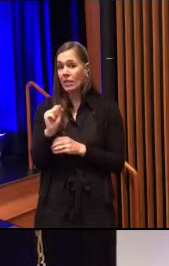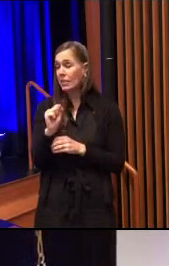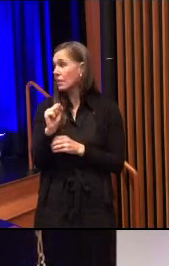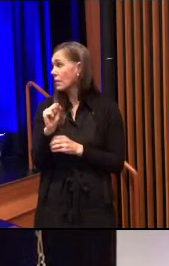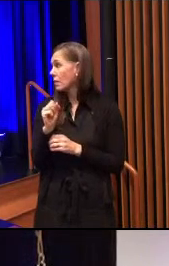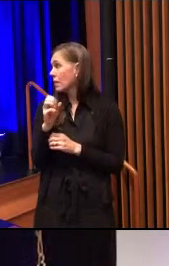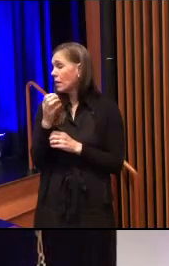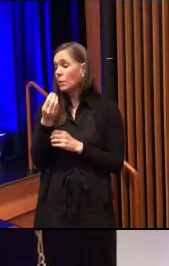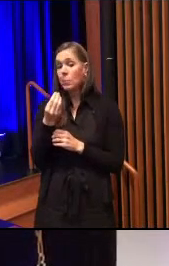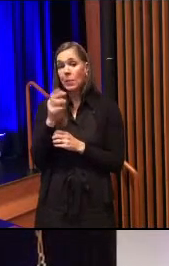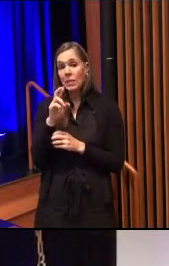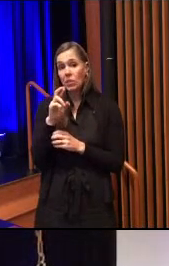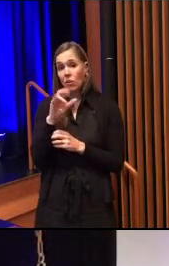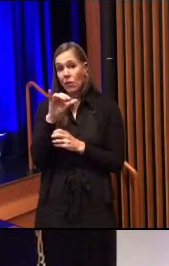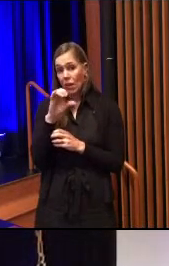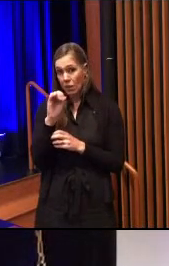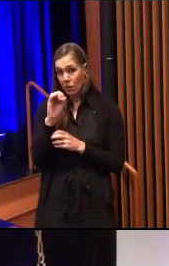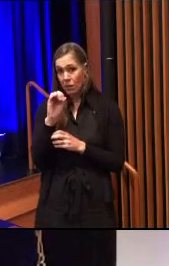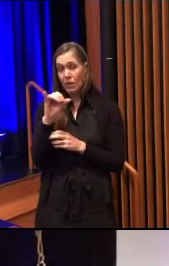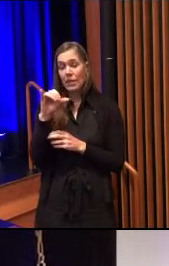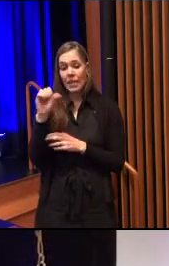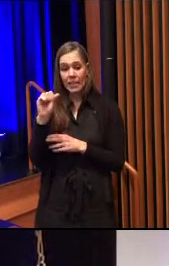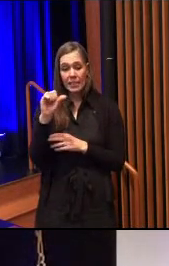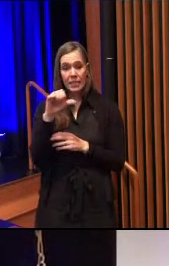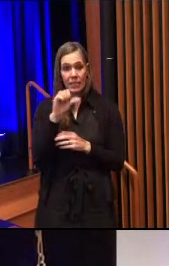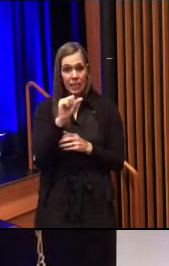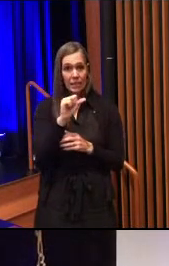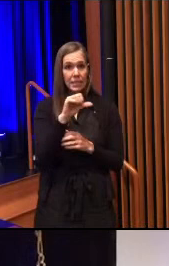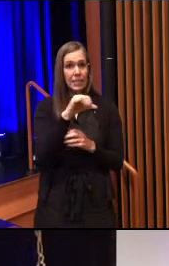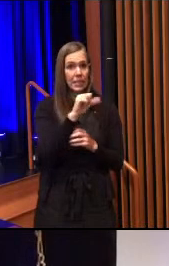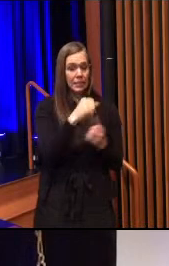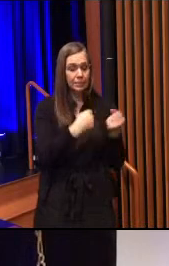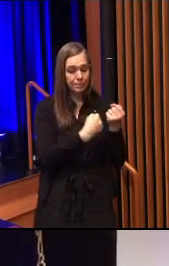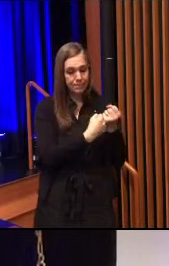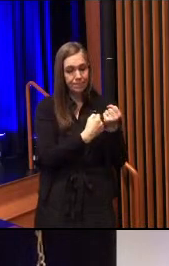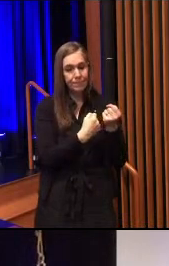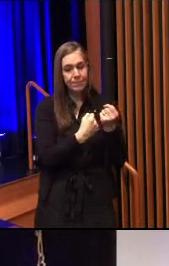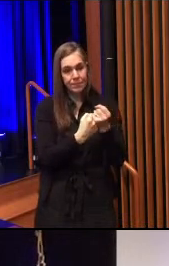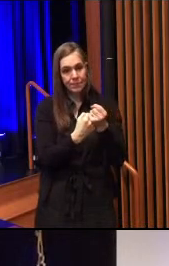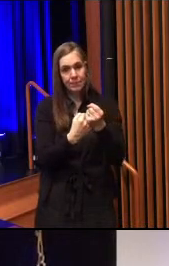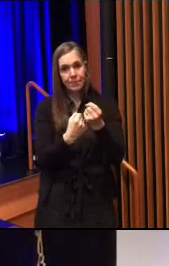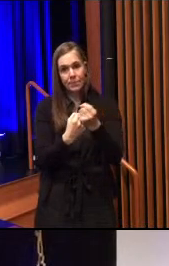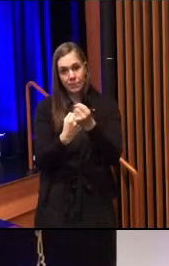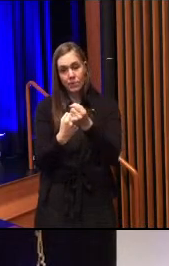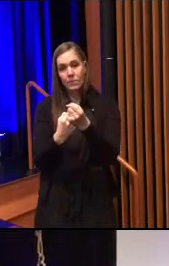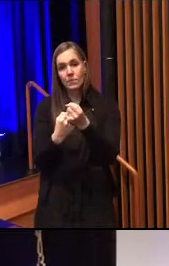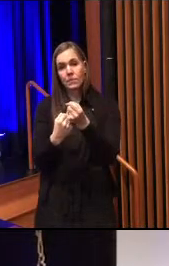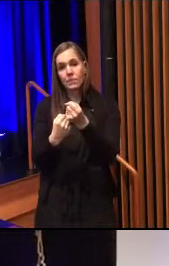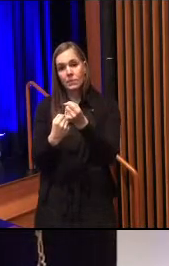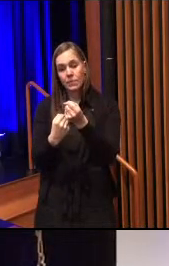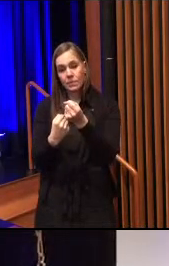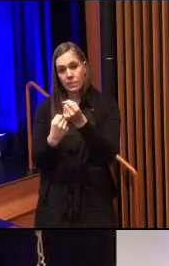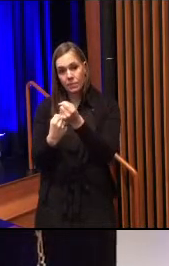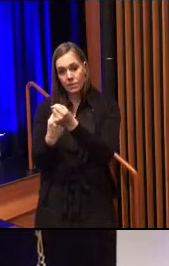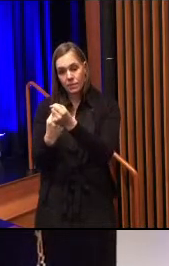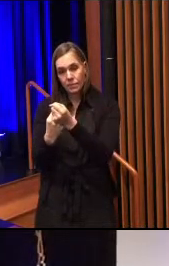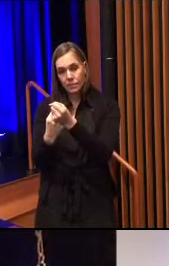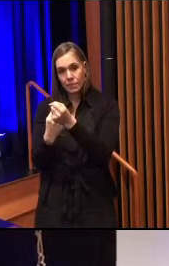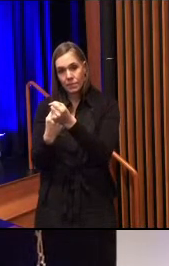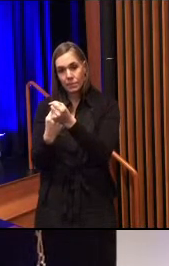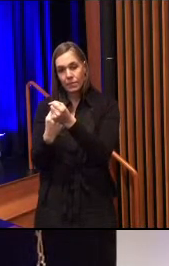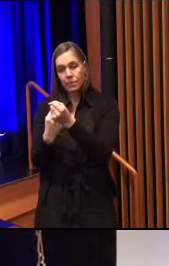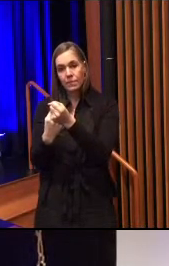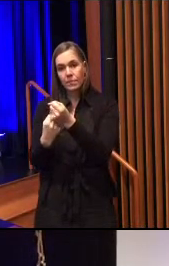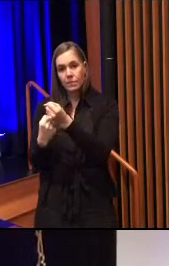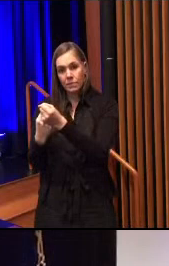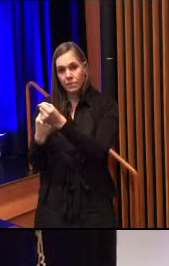Mr. Arroyo. Aye. Ms. Bakay. Aye. Ms. Craig. Aye. Ms. Diaz. Aye. Mr. Garcia Molina. Aye. Mr. Soto.